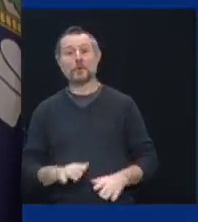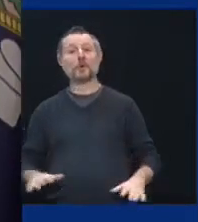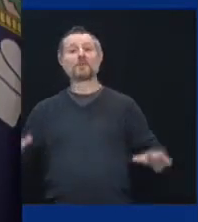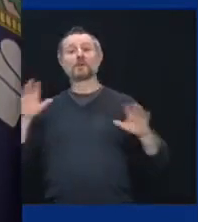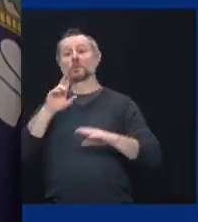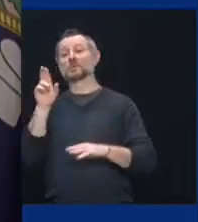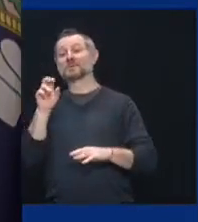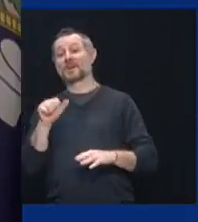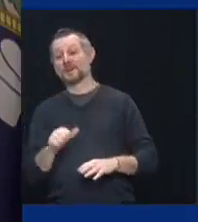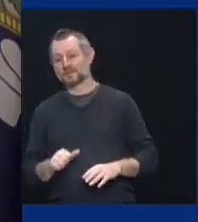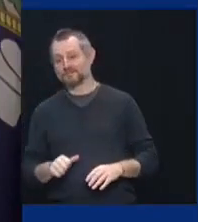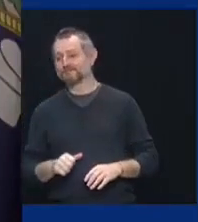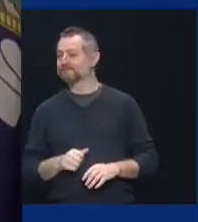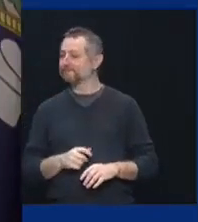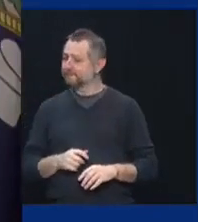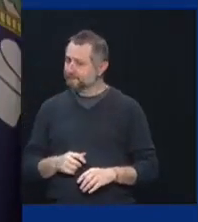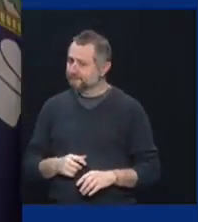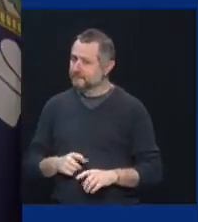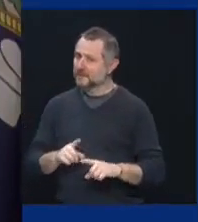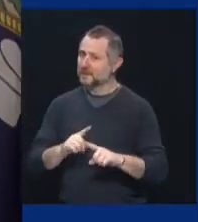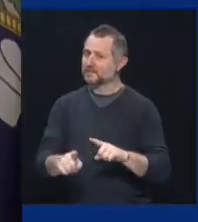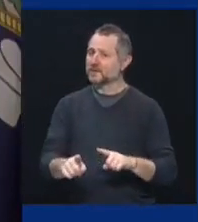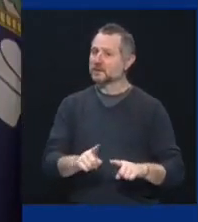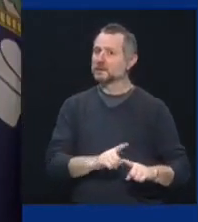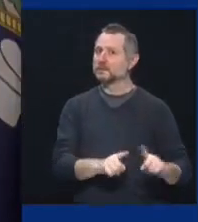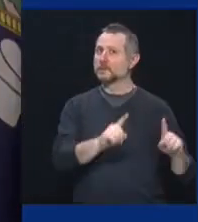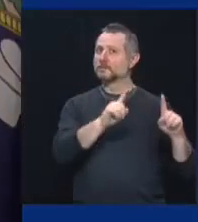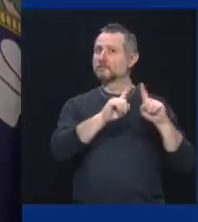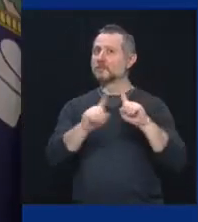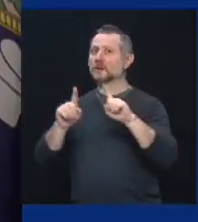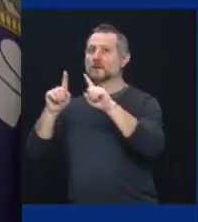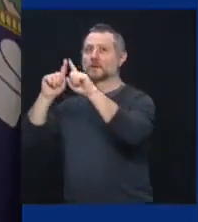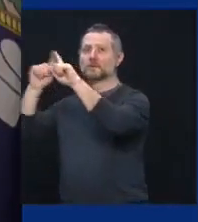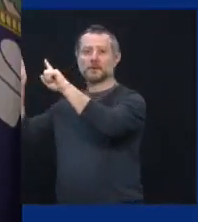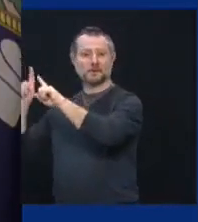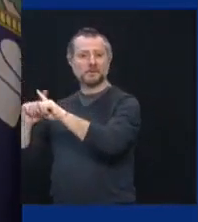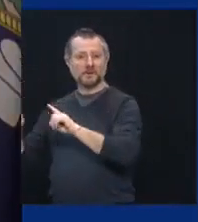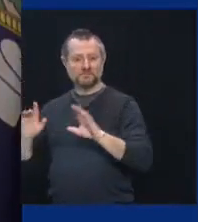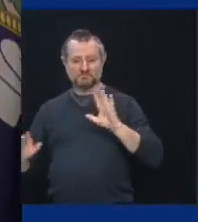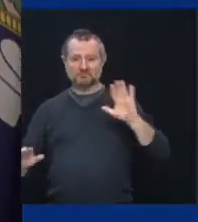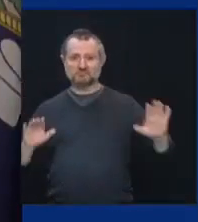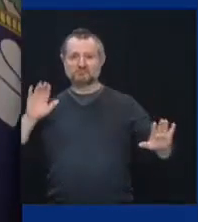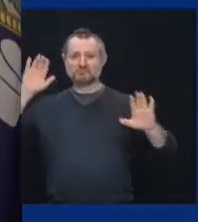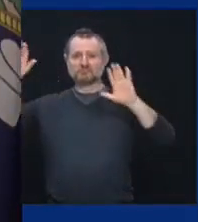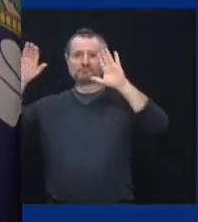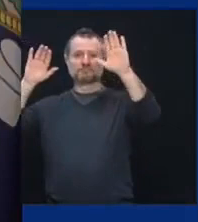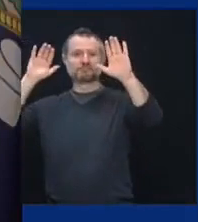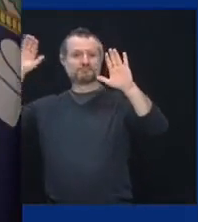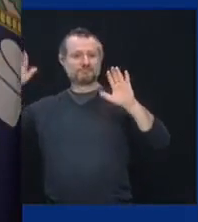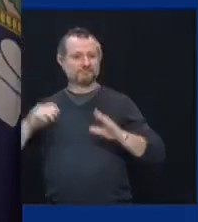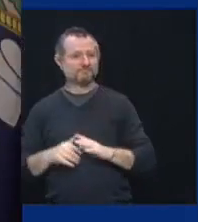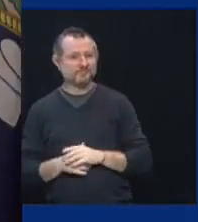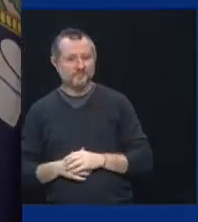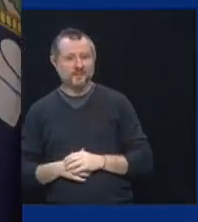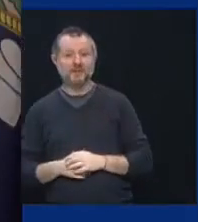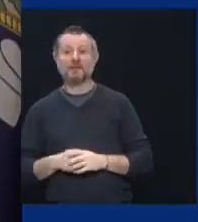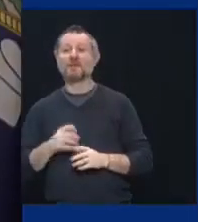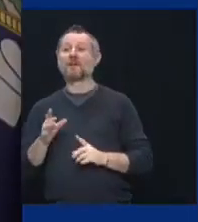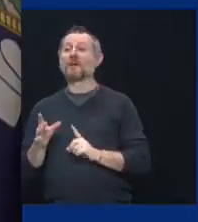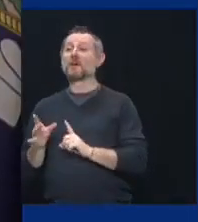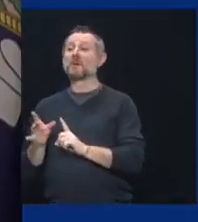very different in very different places. It is totally different rates of infection